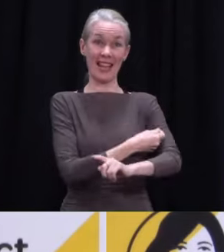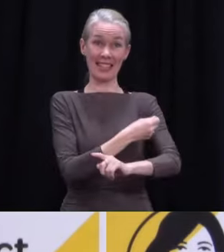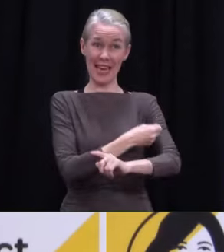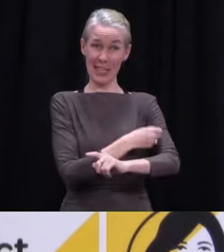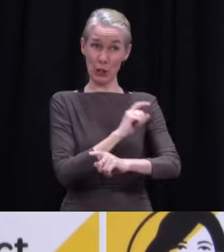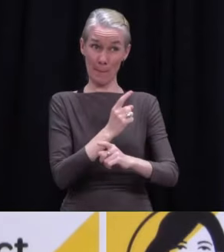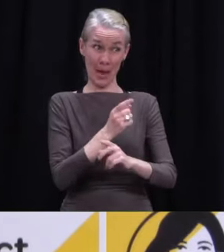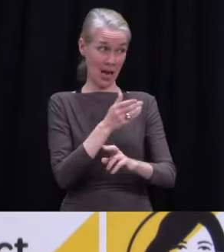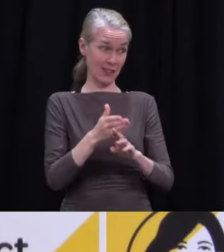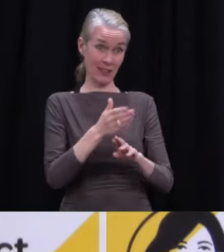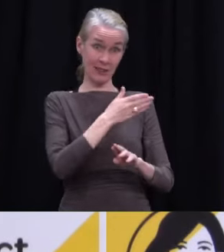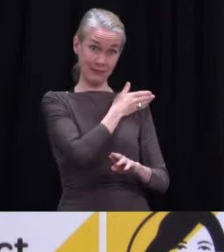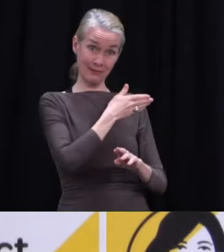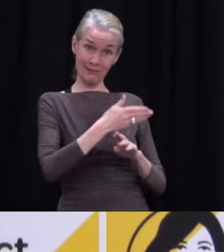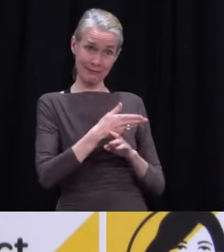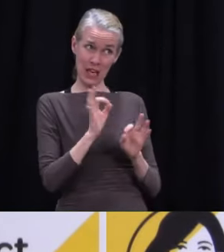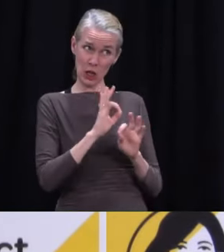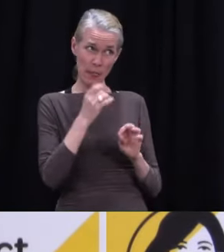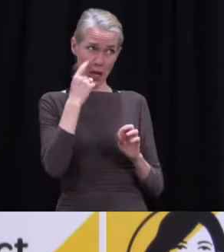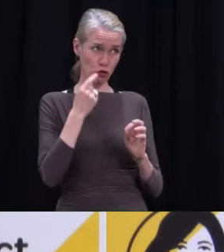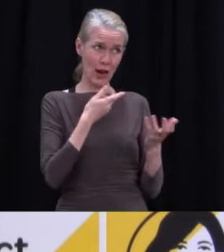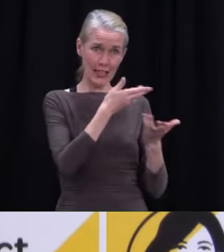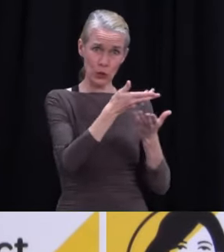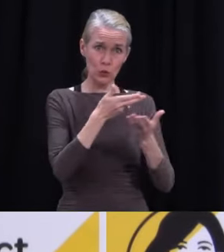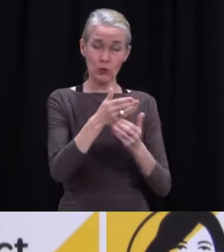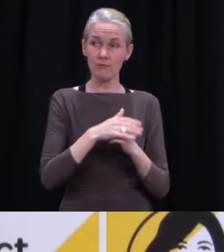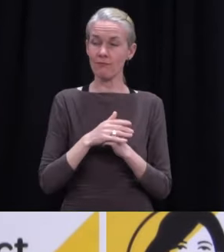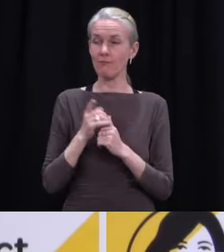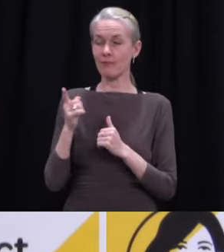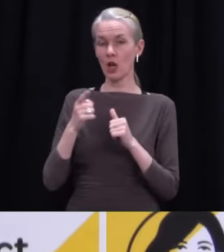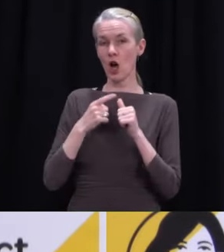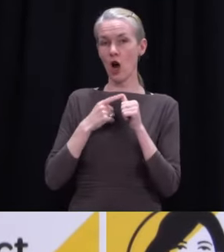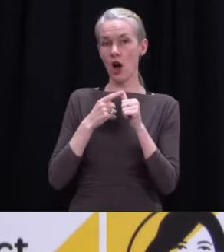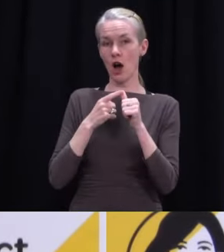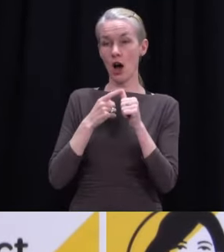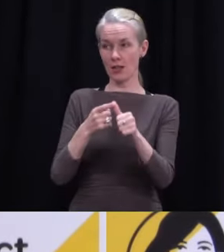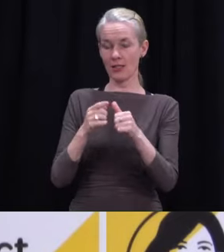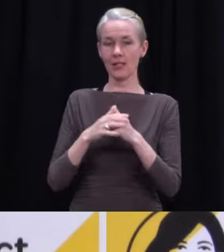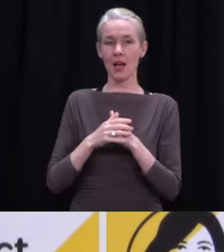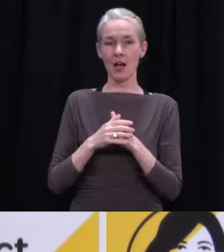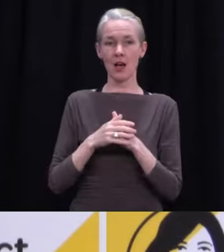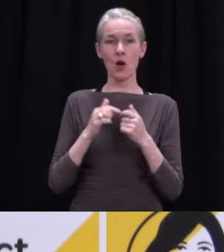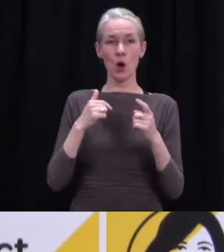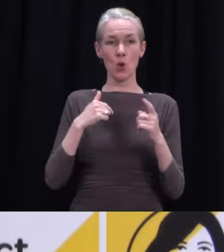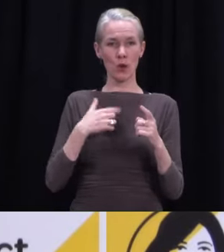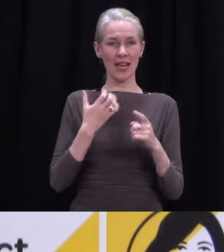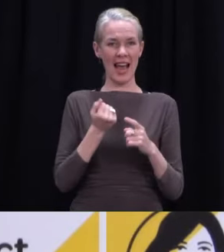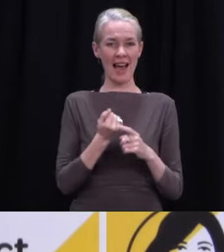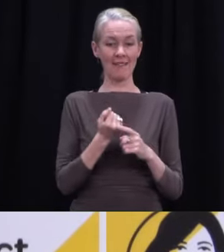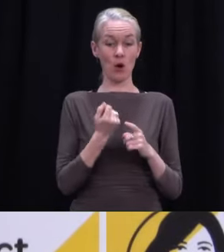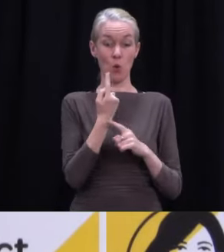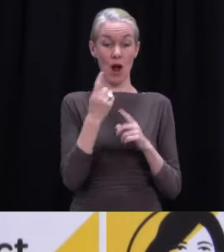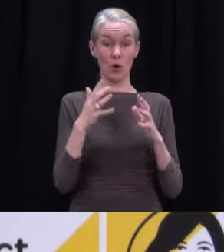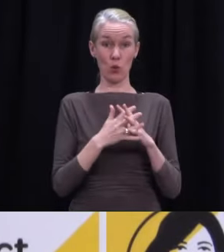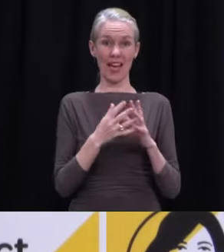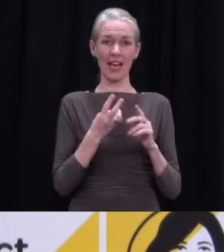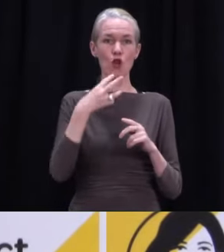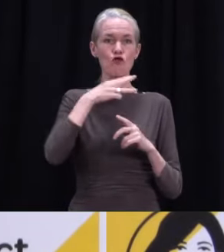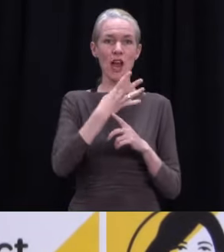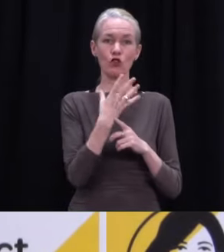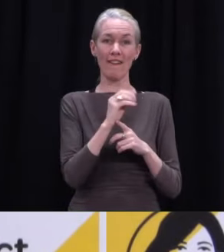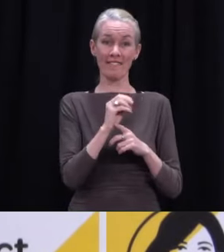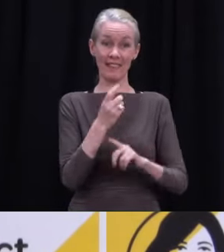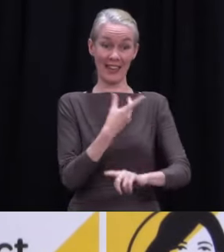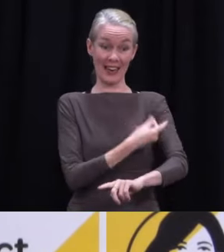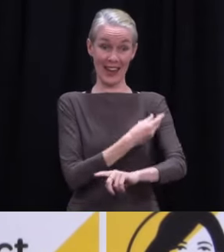50, we had enough for 50,000 vaccines a day, 350,000 across the course of a week. And then within a